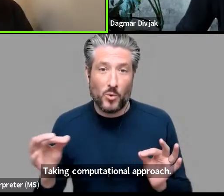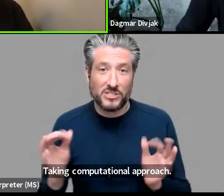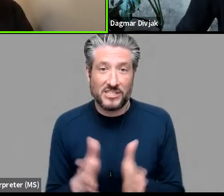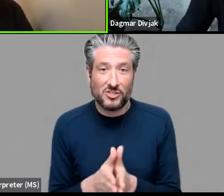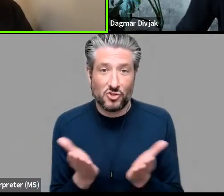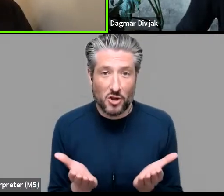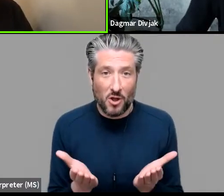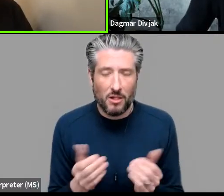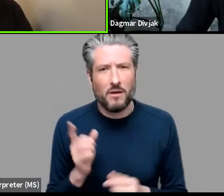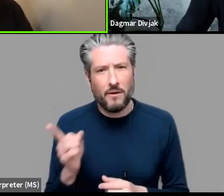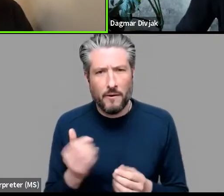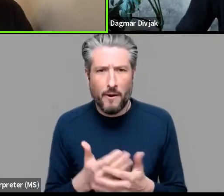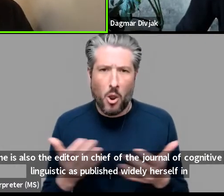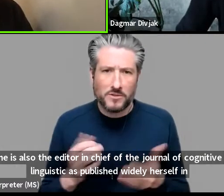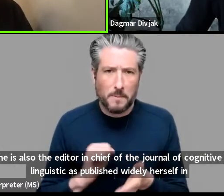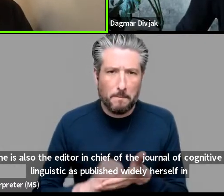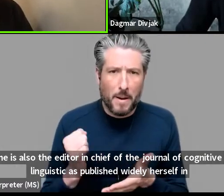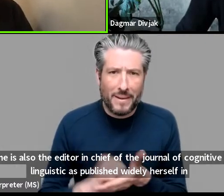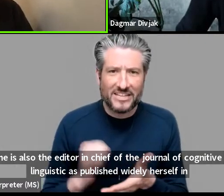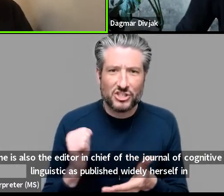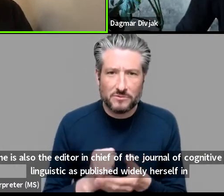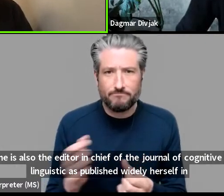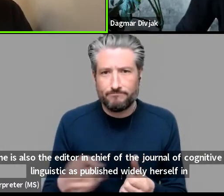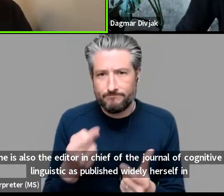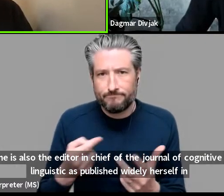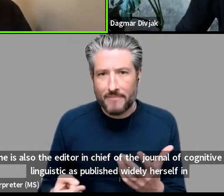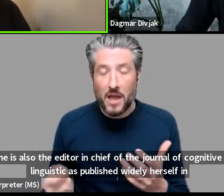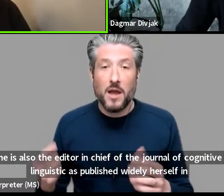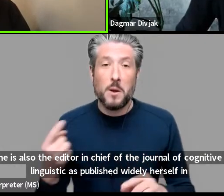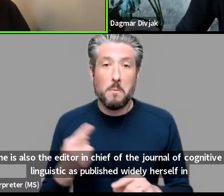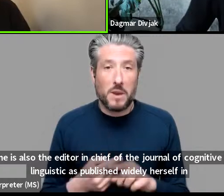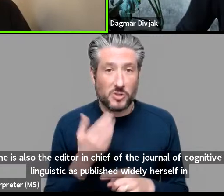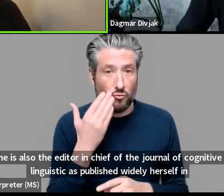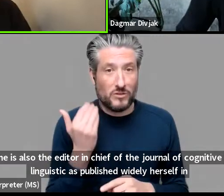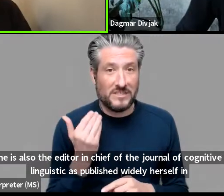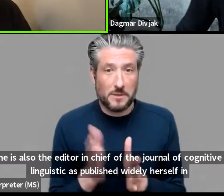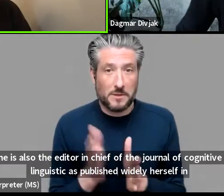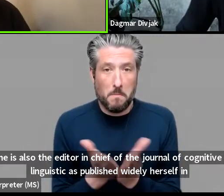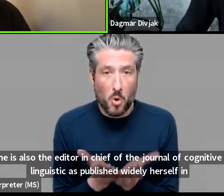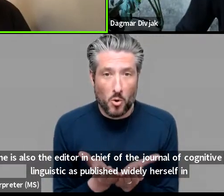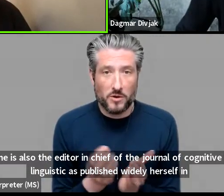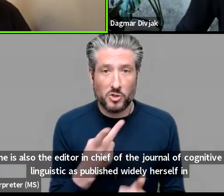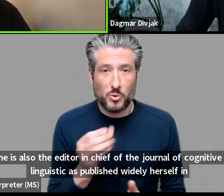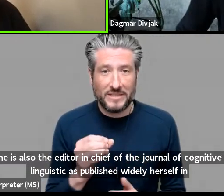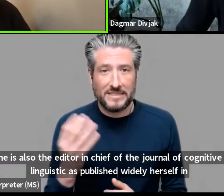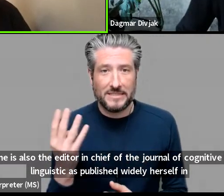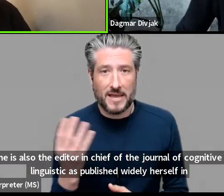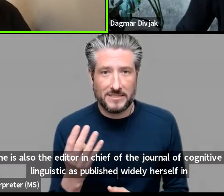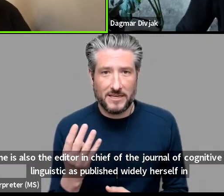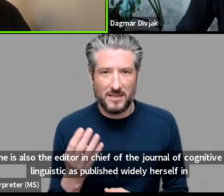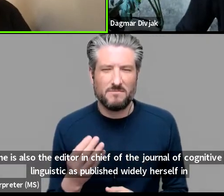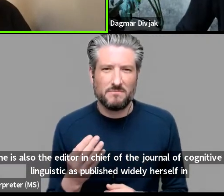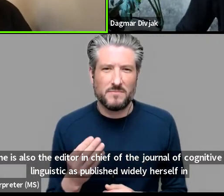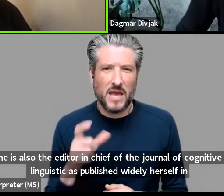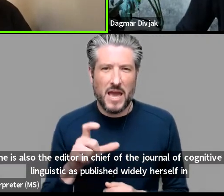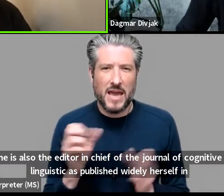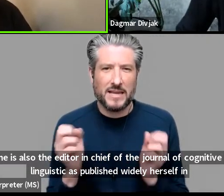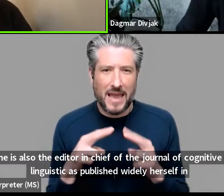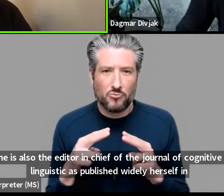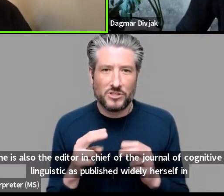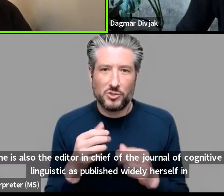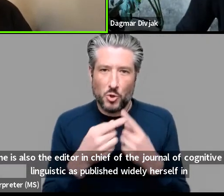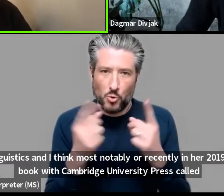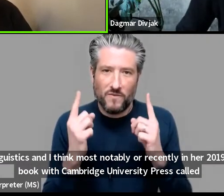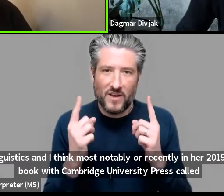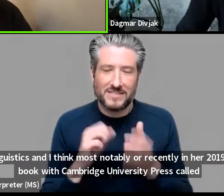i think maybe most notably or at least most recently including her 2019 book with cambridge university press called frequency and language memory